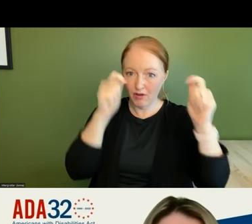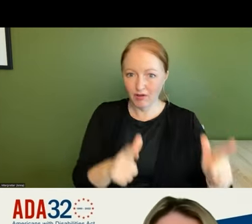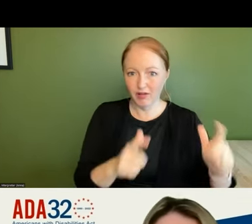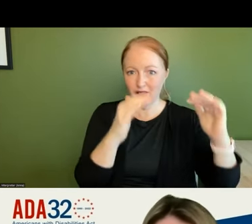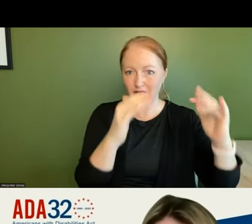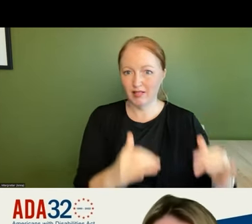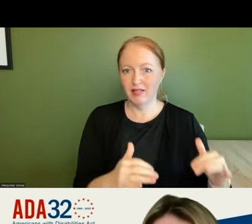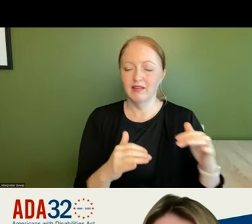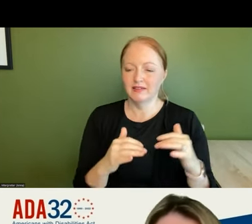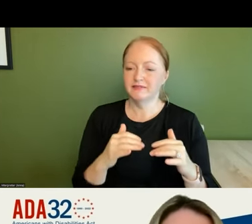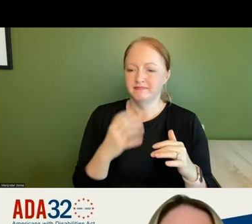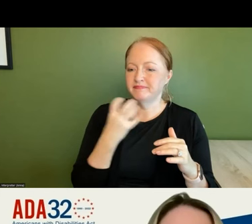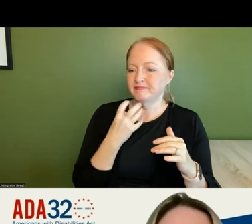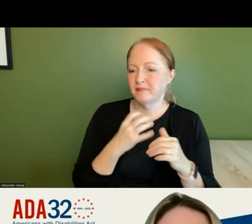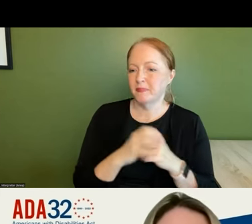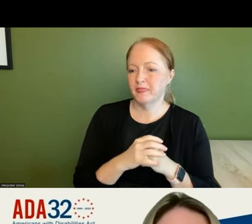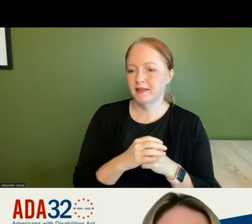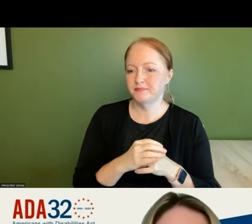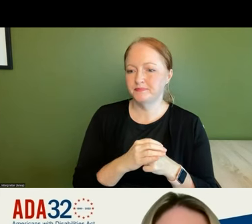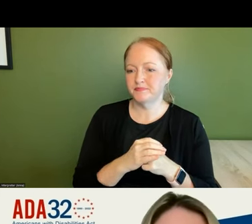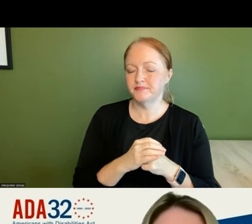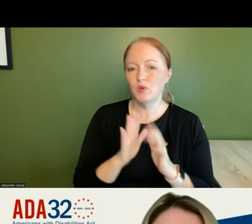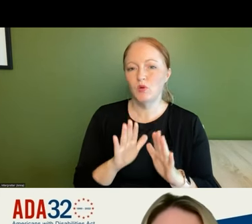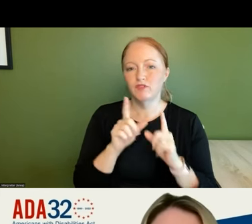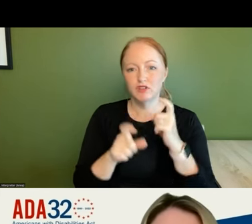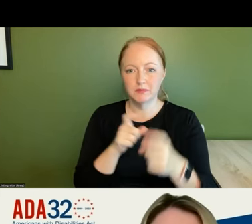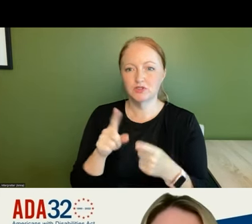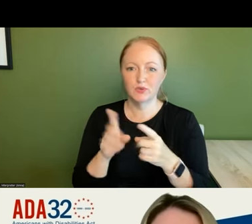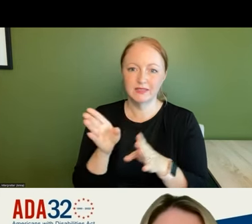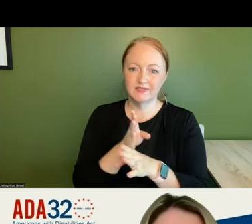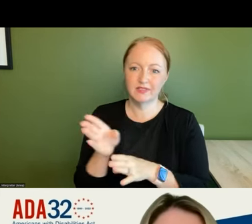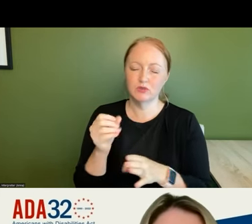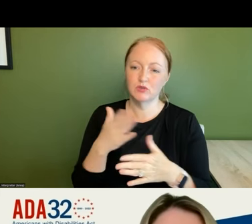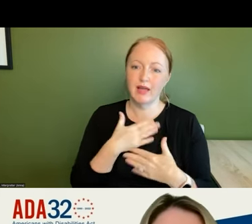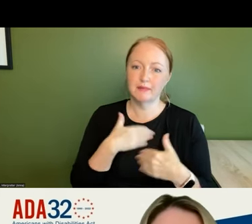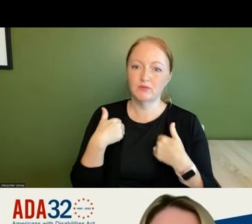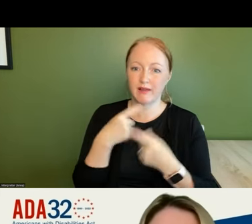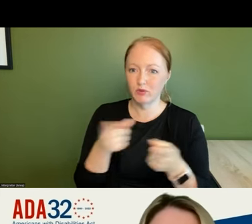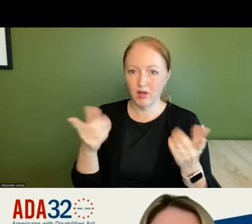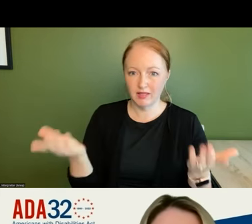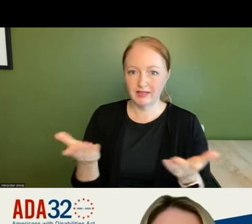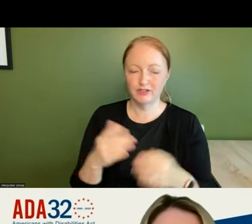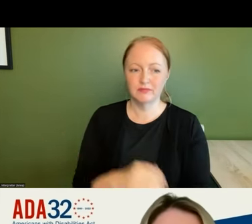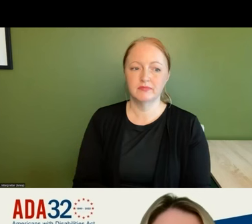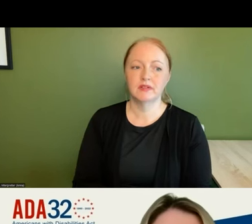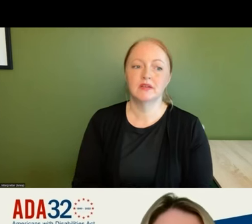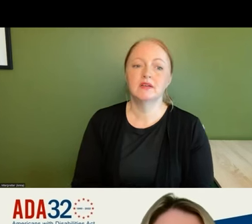just had tremendous uh contributions to make in this field so we're we're so glad to have you all here next slide please